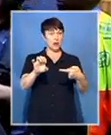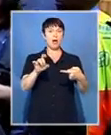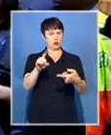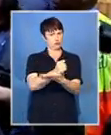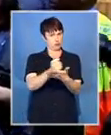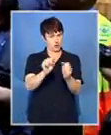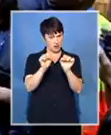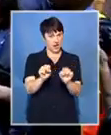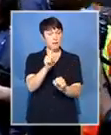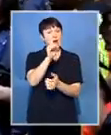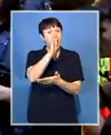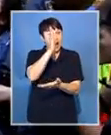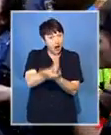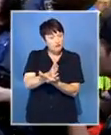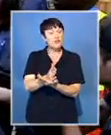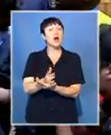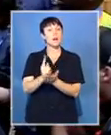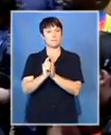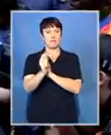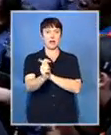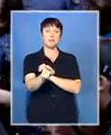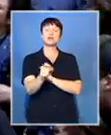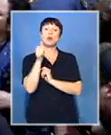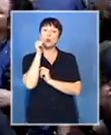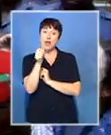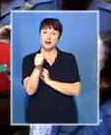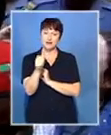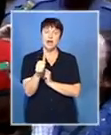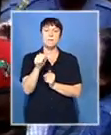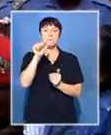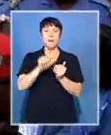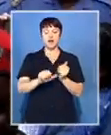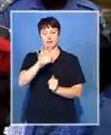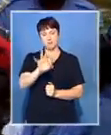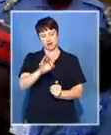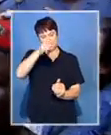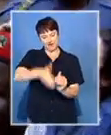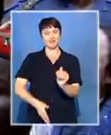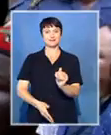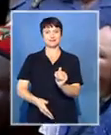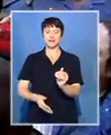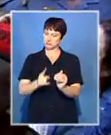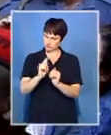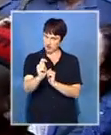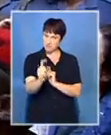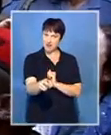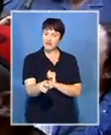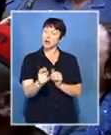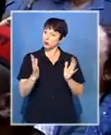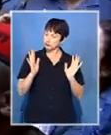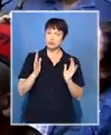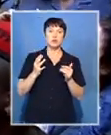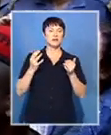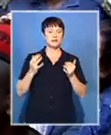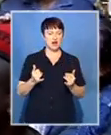that they would pay a portion of their fees by the end of March. At first the SRC ensured that no student